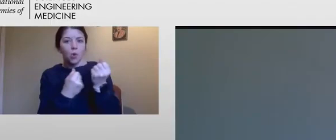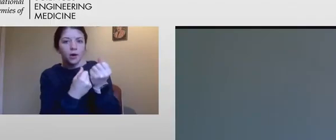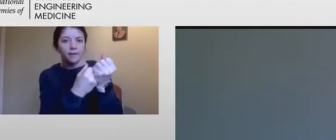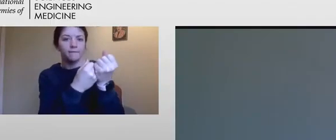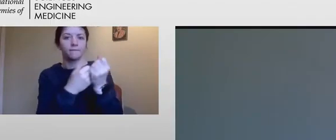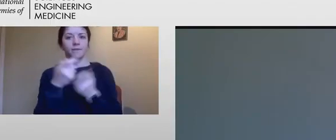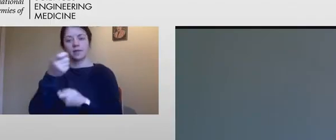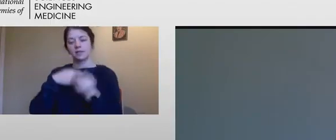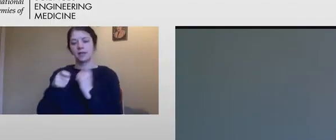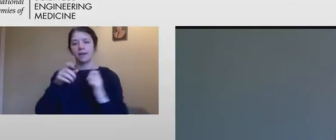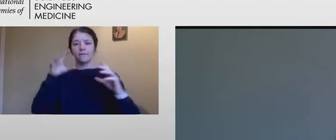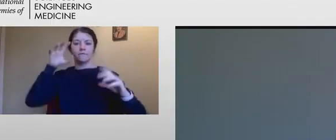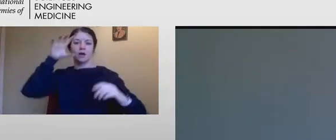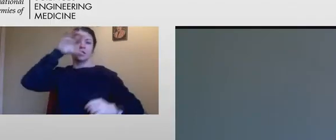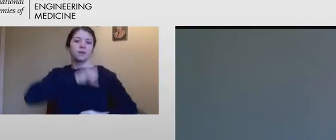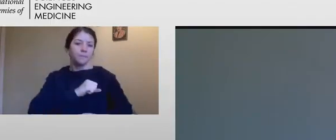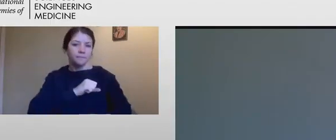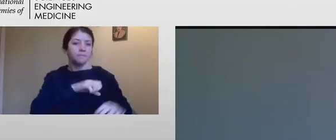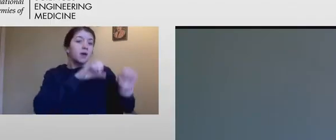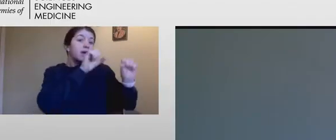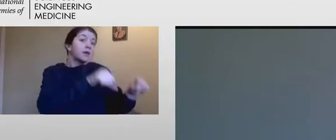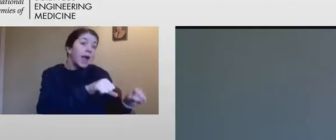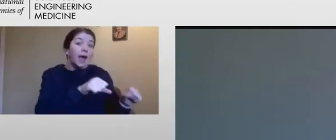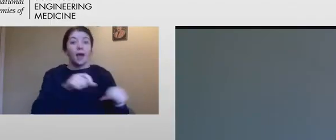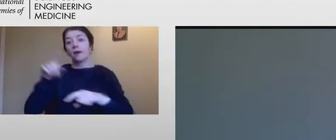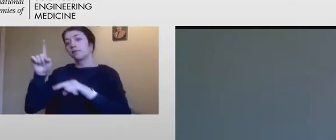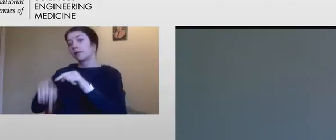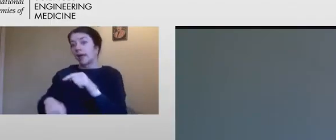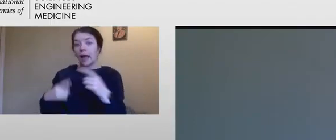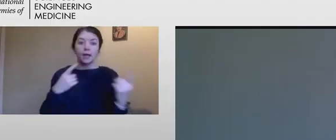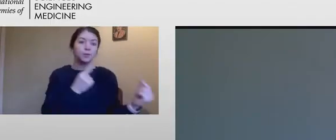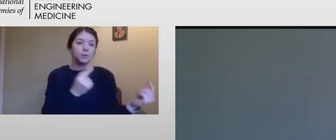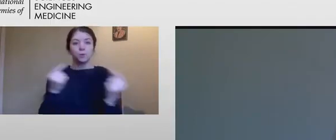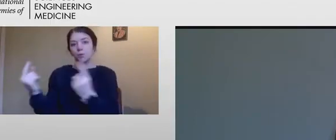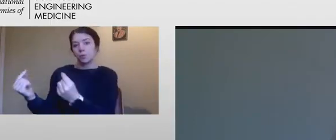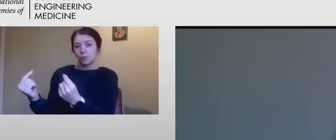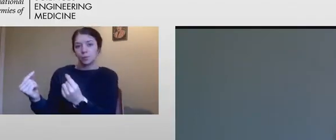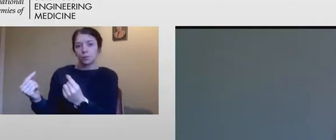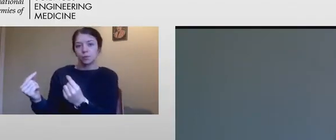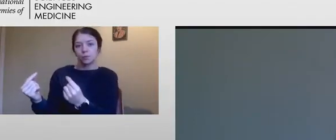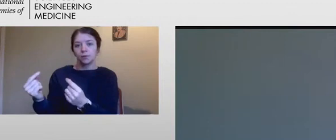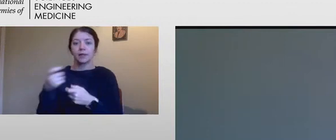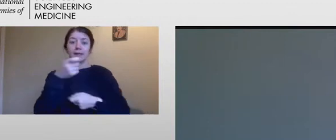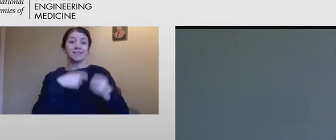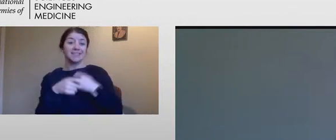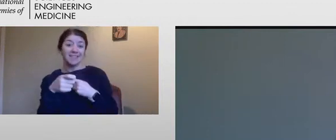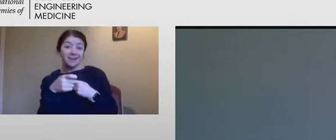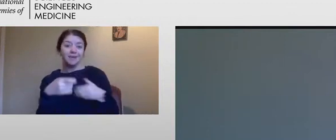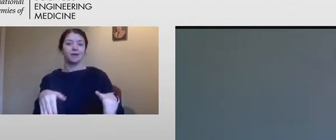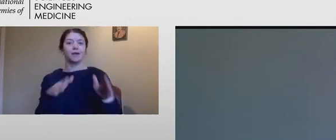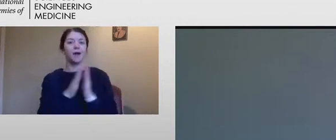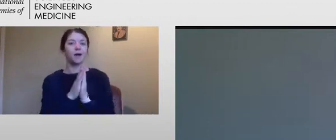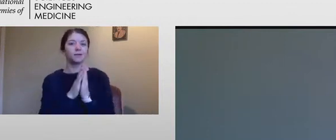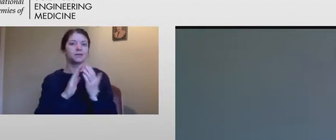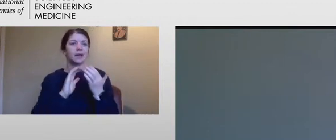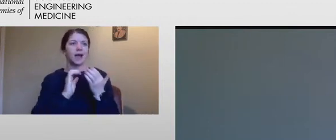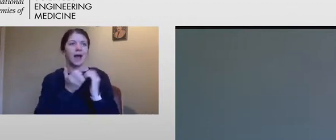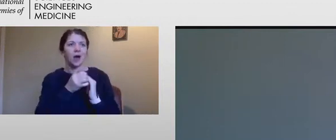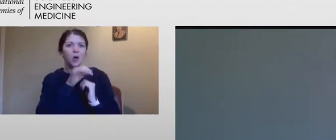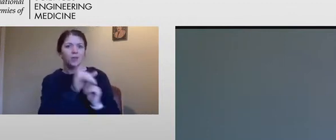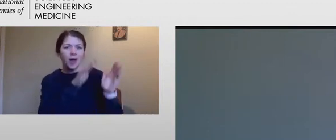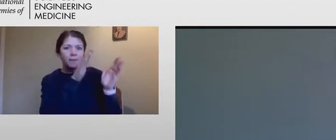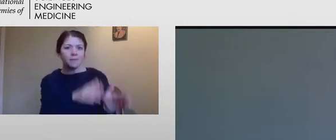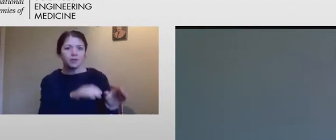assumptions about what people can and can't do, ask how can we ensure that that person is included?